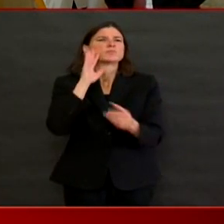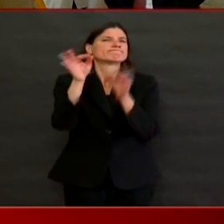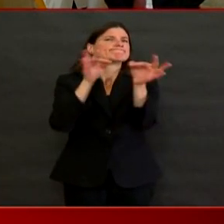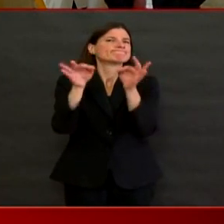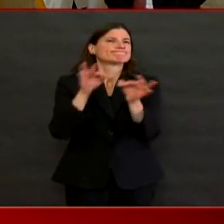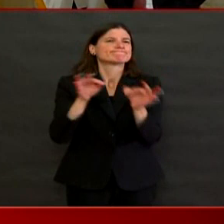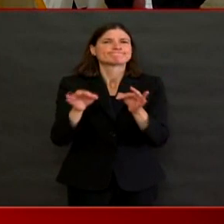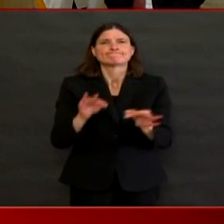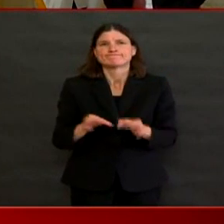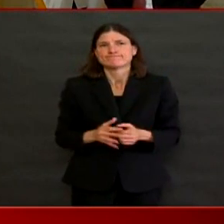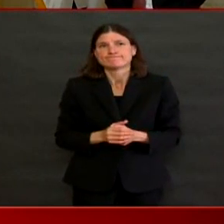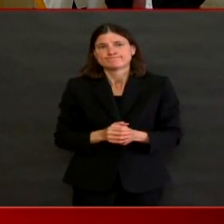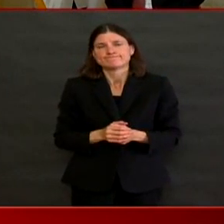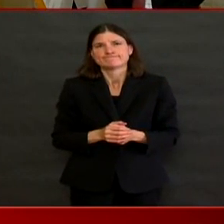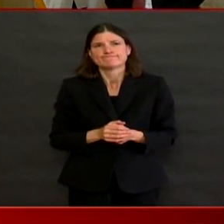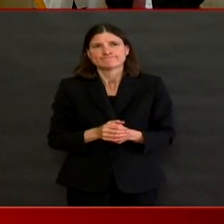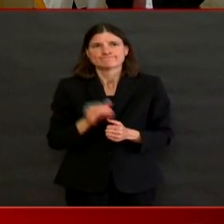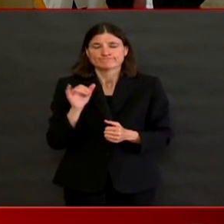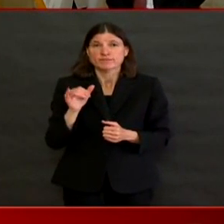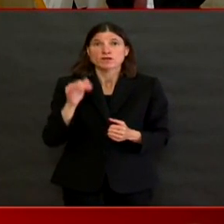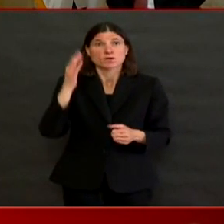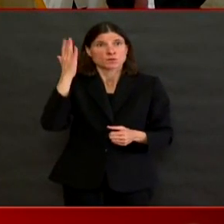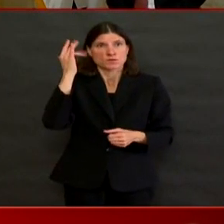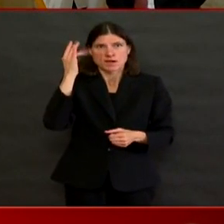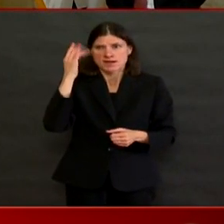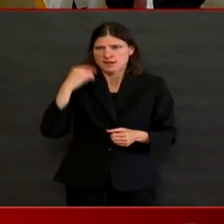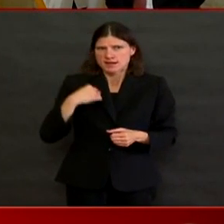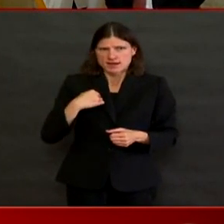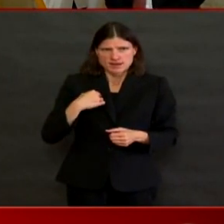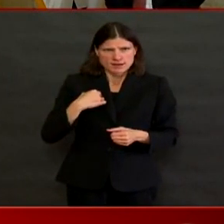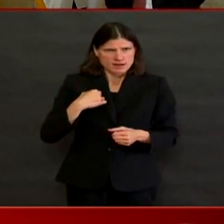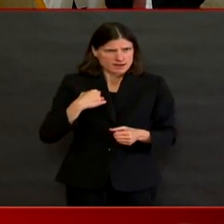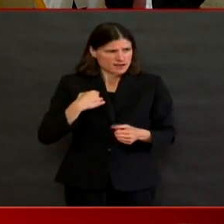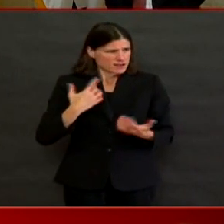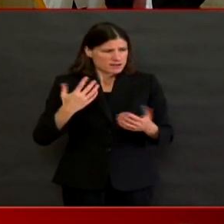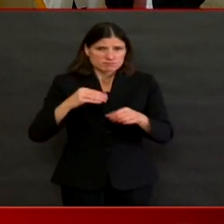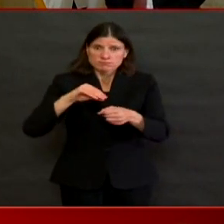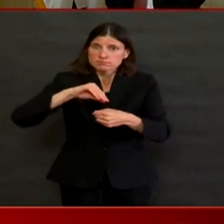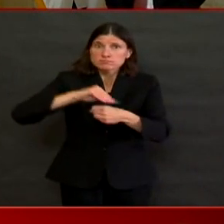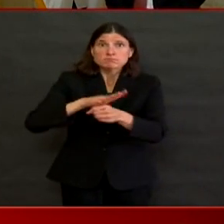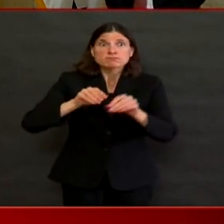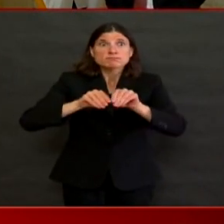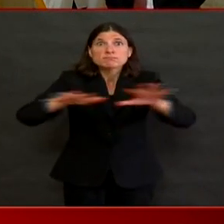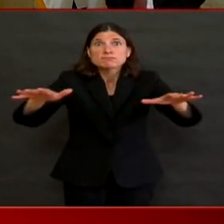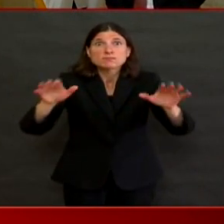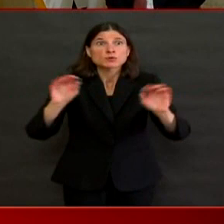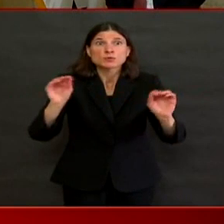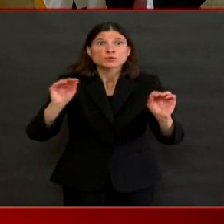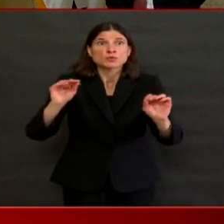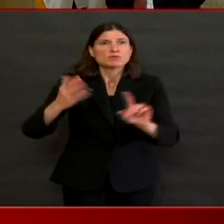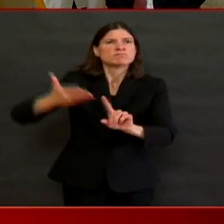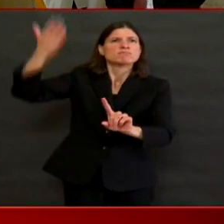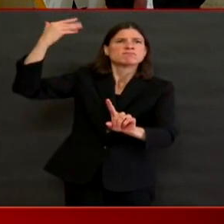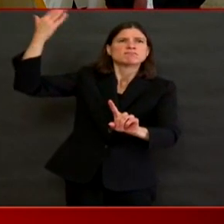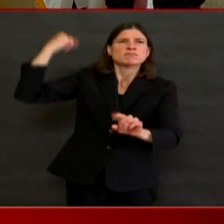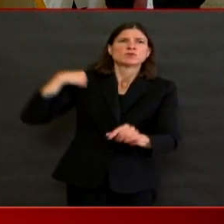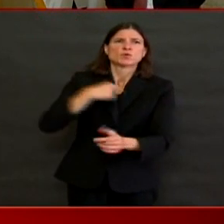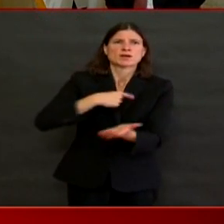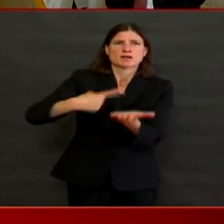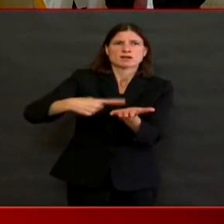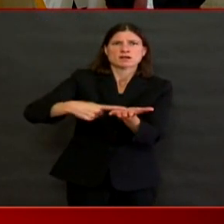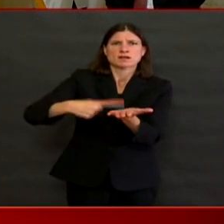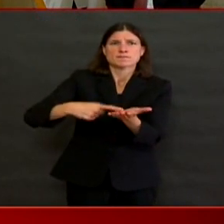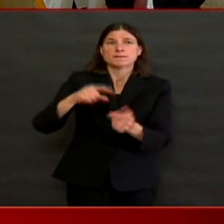many times before this pandemic, spoken often about zip code and how much zip codes